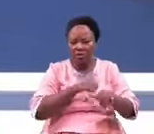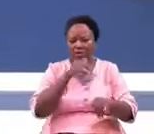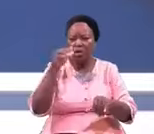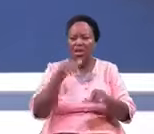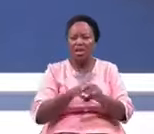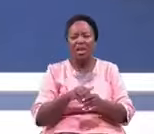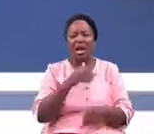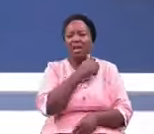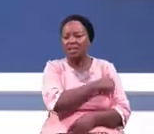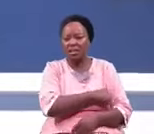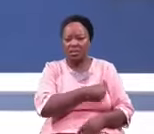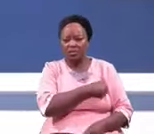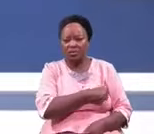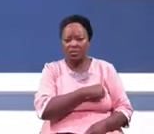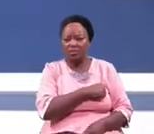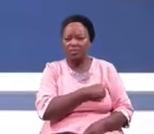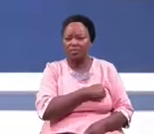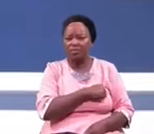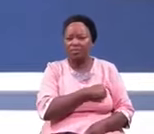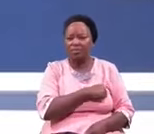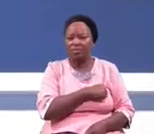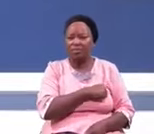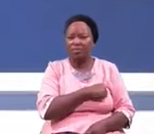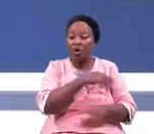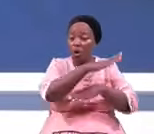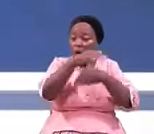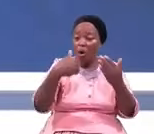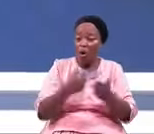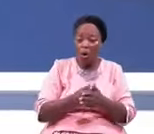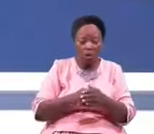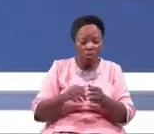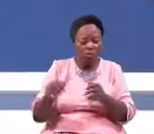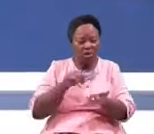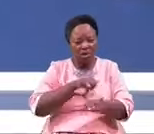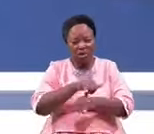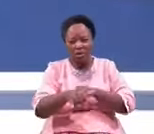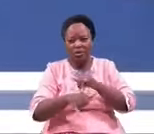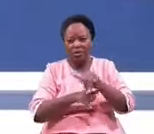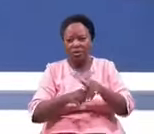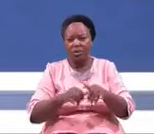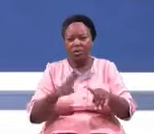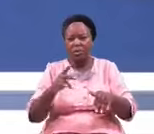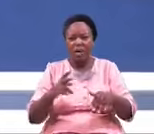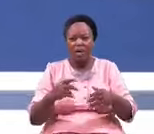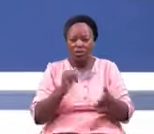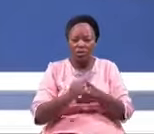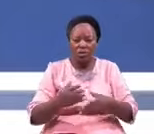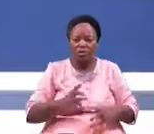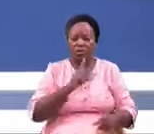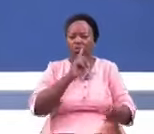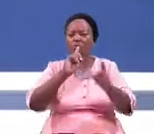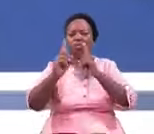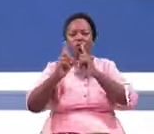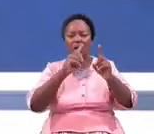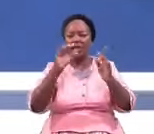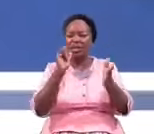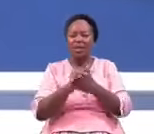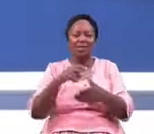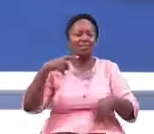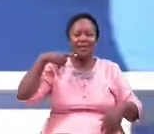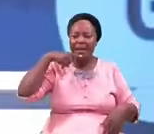attitude all deception by vocalizing that lie